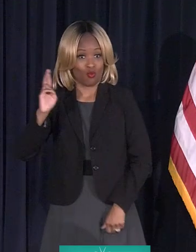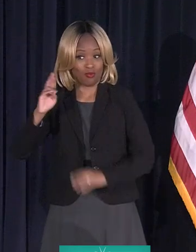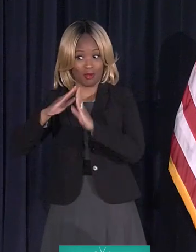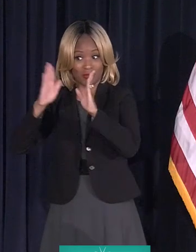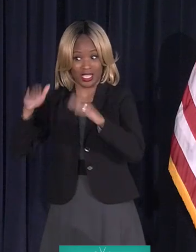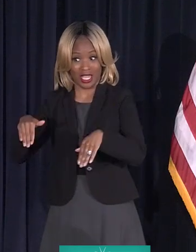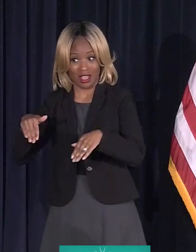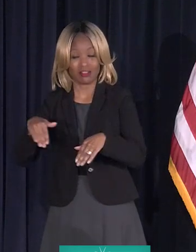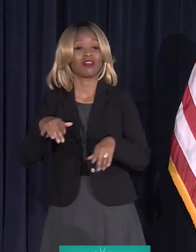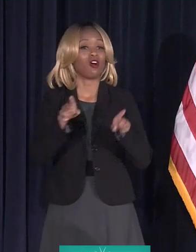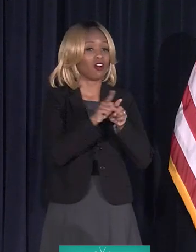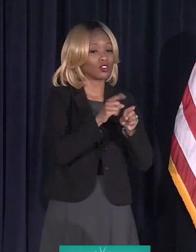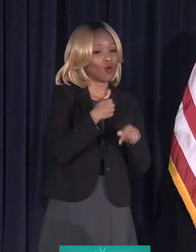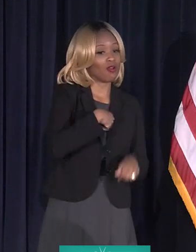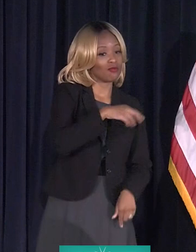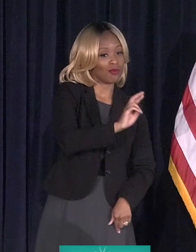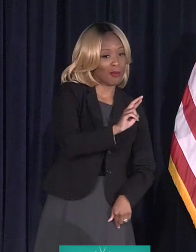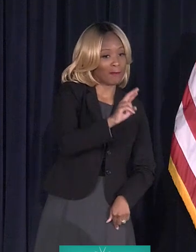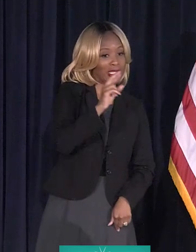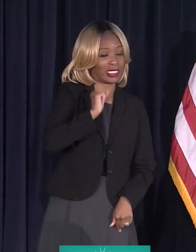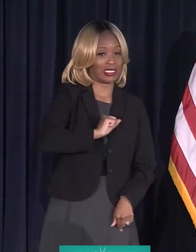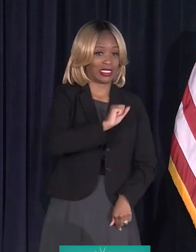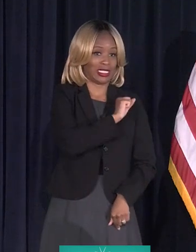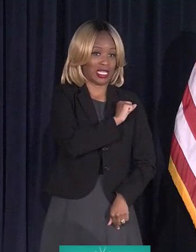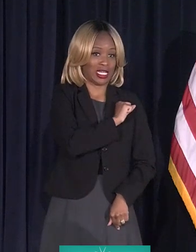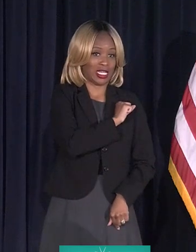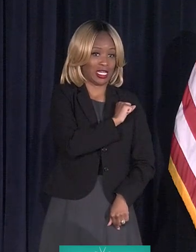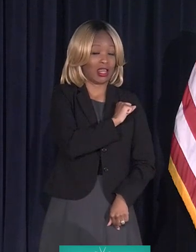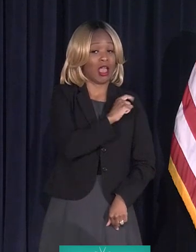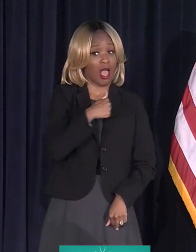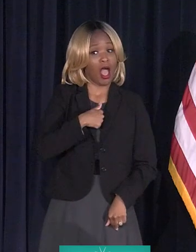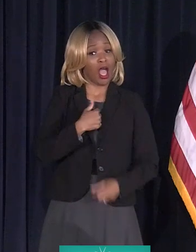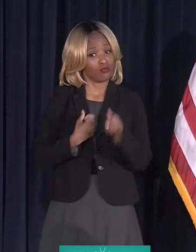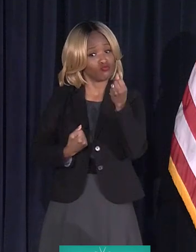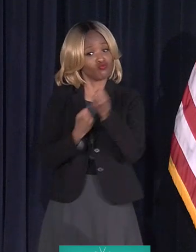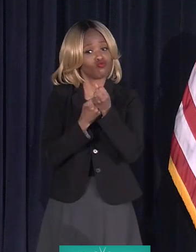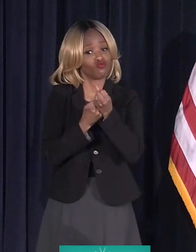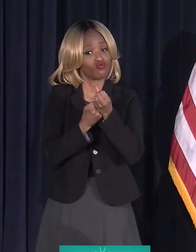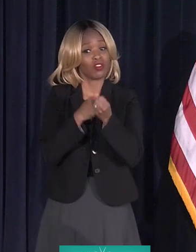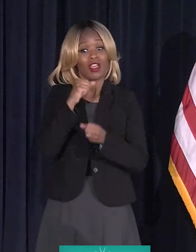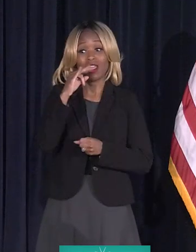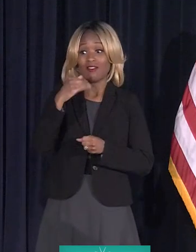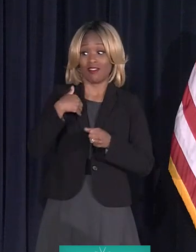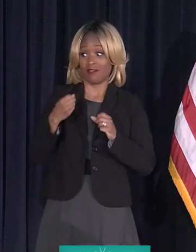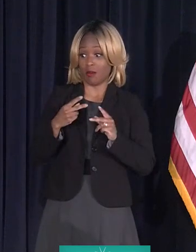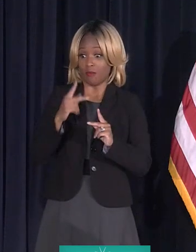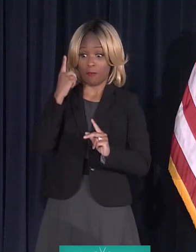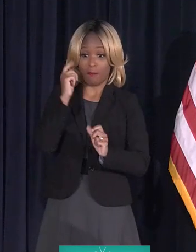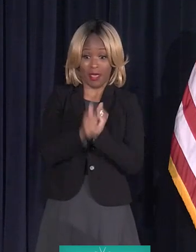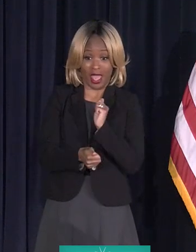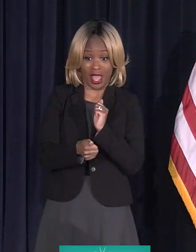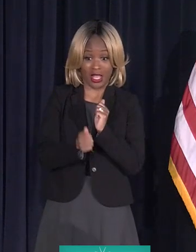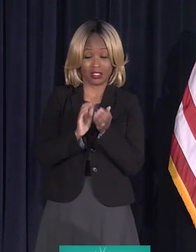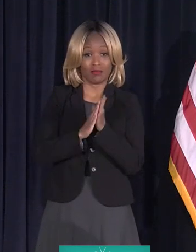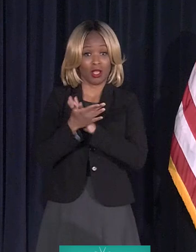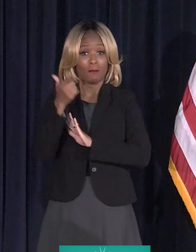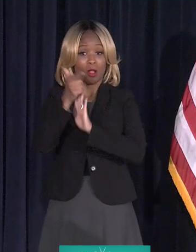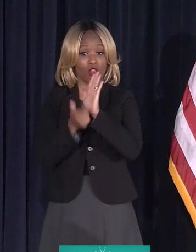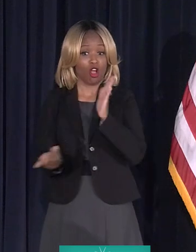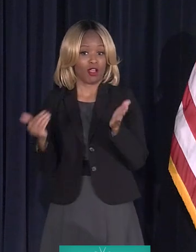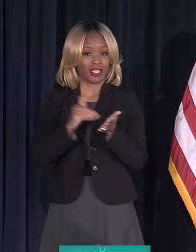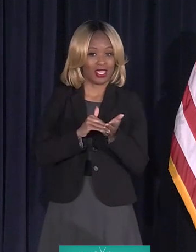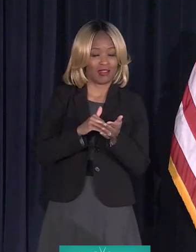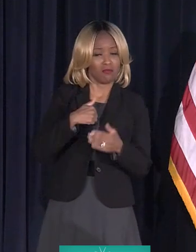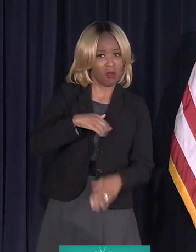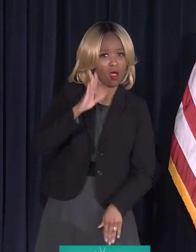Republican Senate. And I am in favor of it. If I see an opportunity to pass it, I will. But I have to